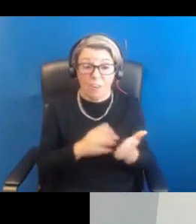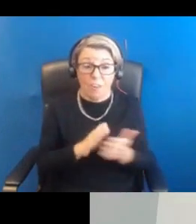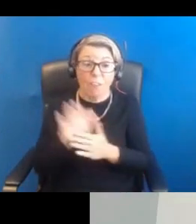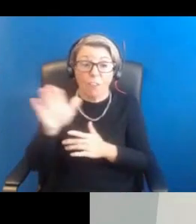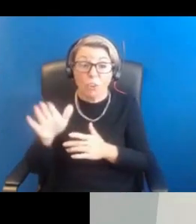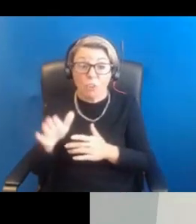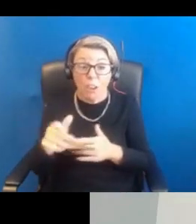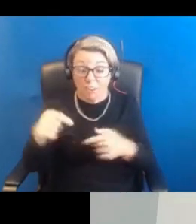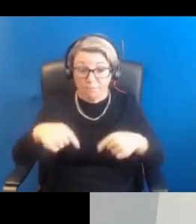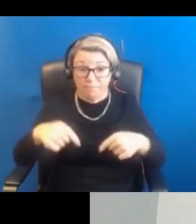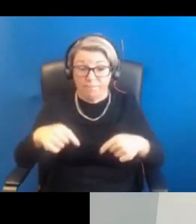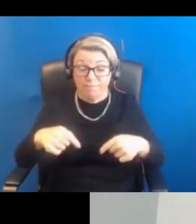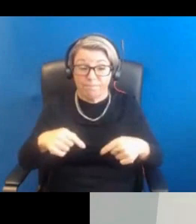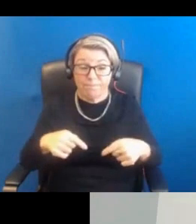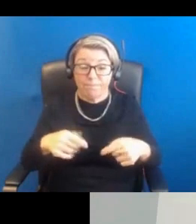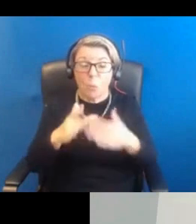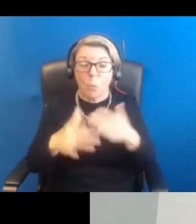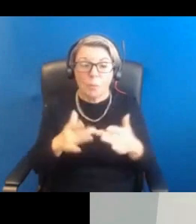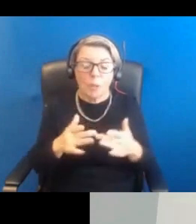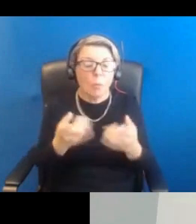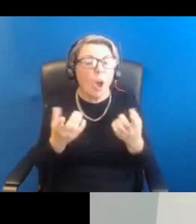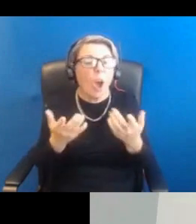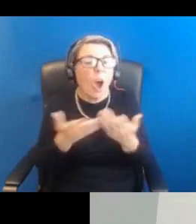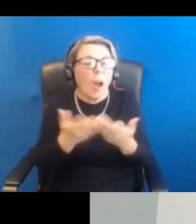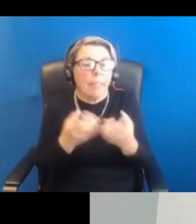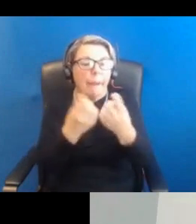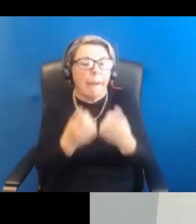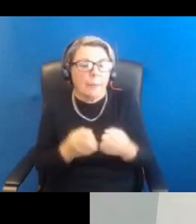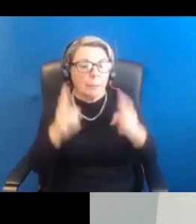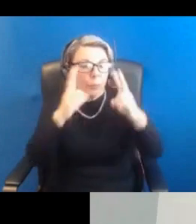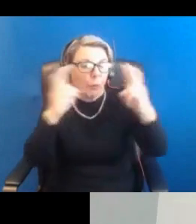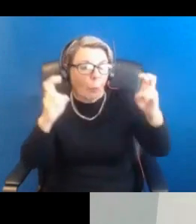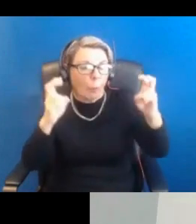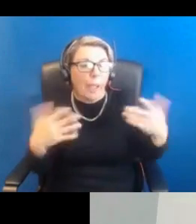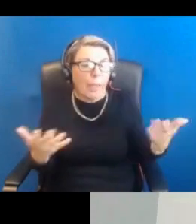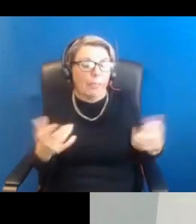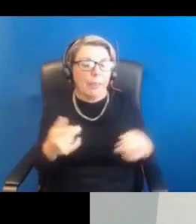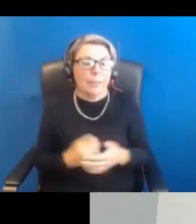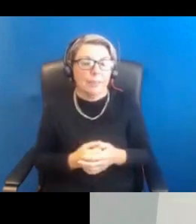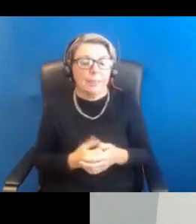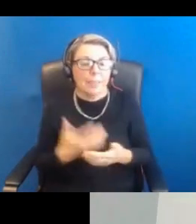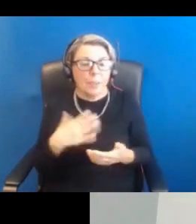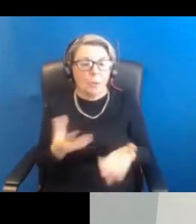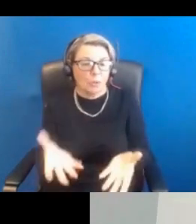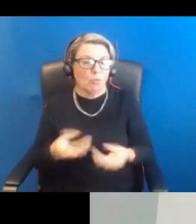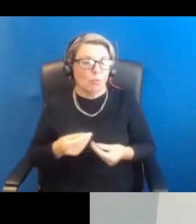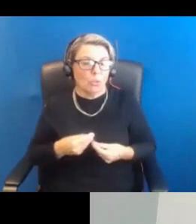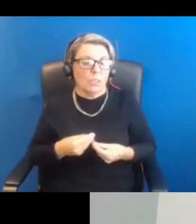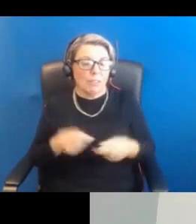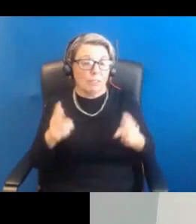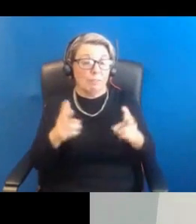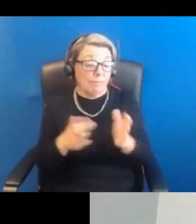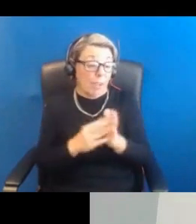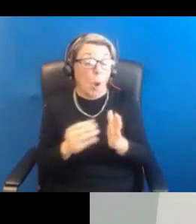around other items and topics related to women's health and to receive a copy of our newsletter.